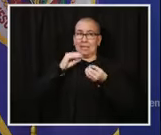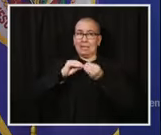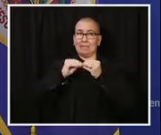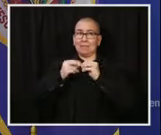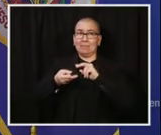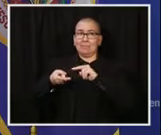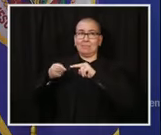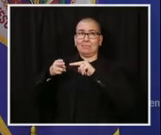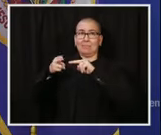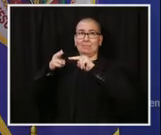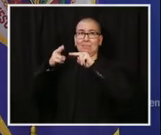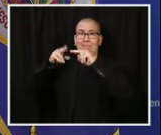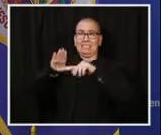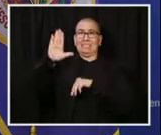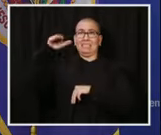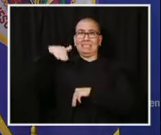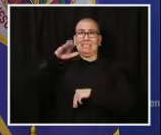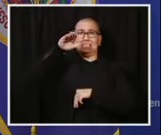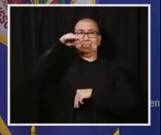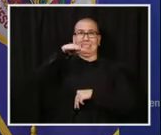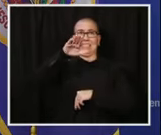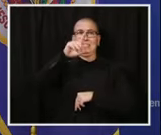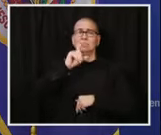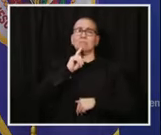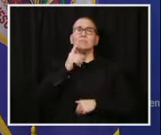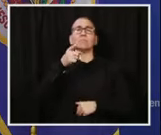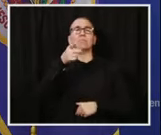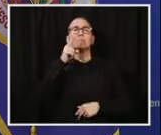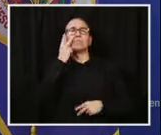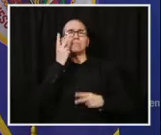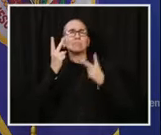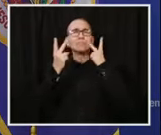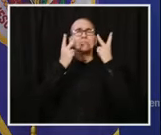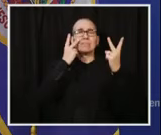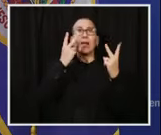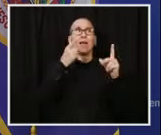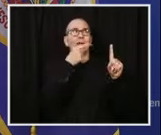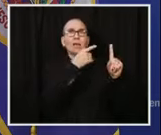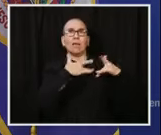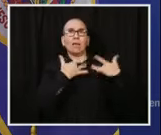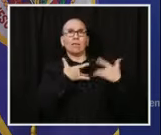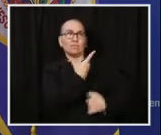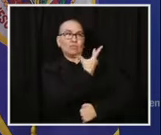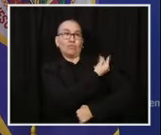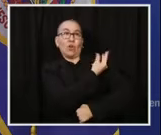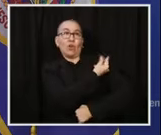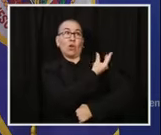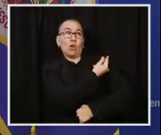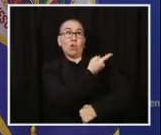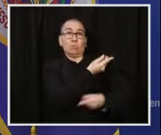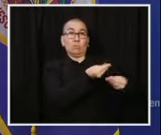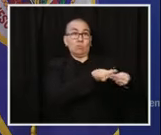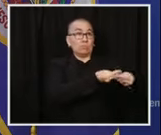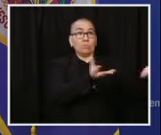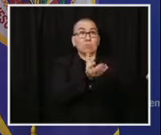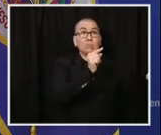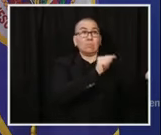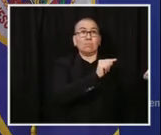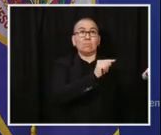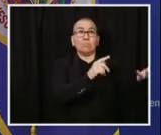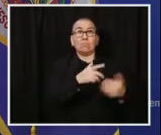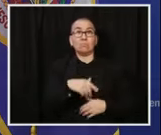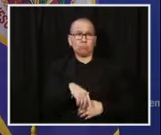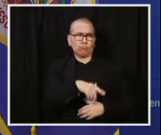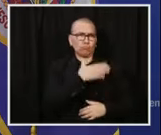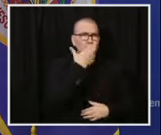I think a lot of you are hearing a lot about, of course, is vaccine and vaccine distribution. Lots of good conversations on that,